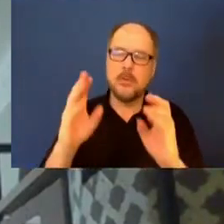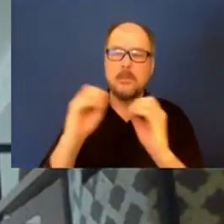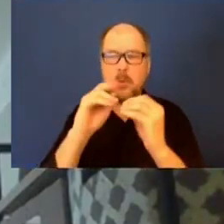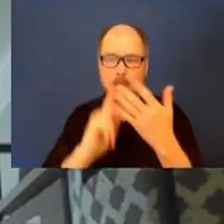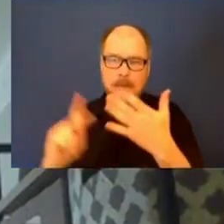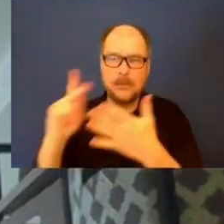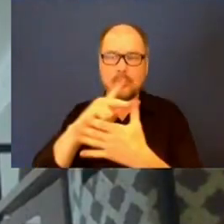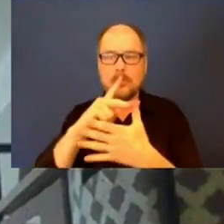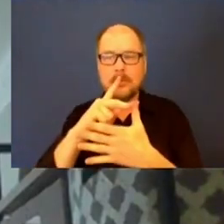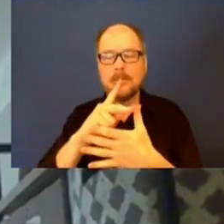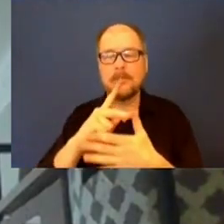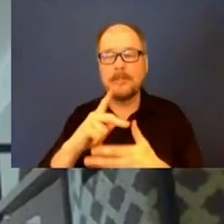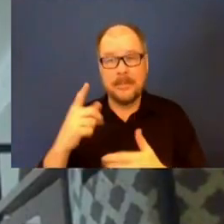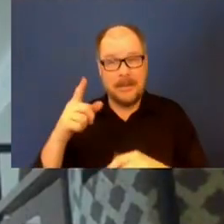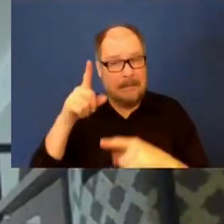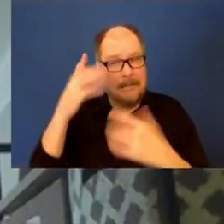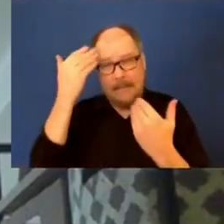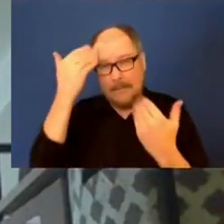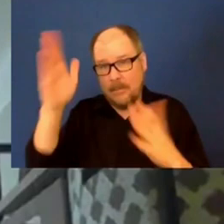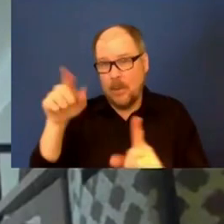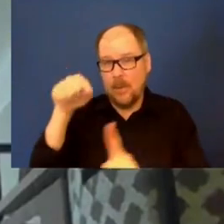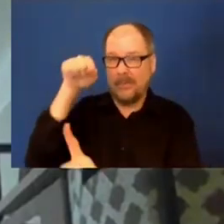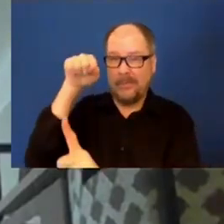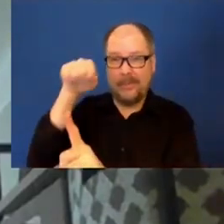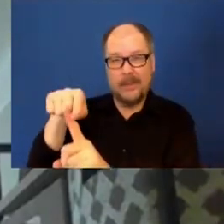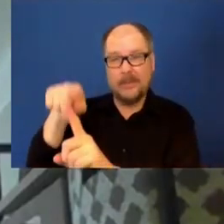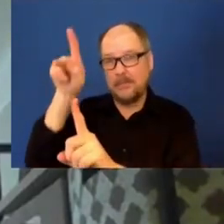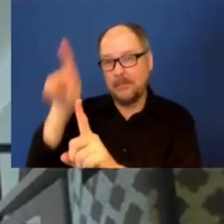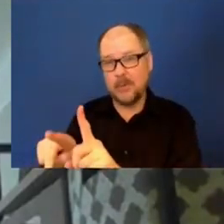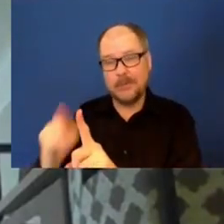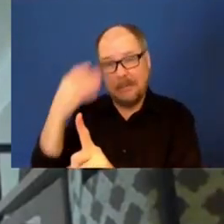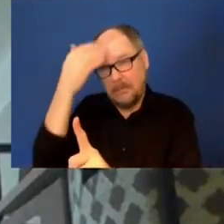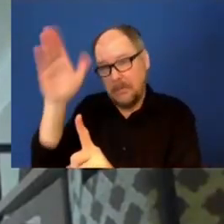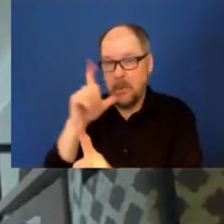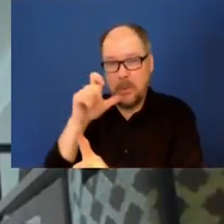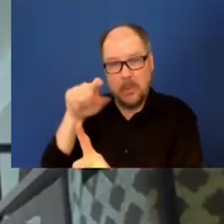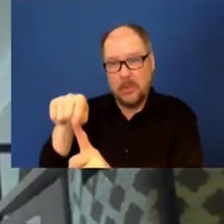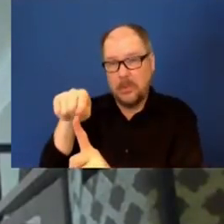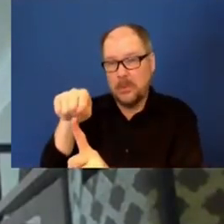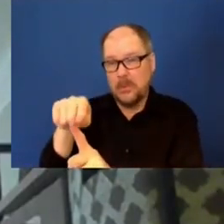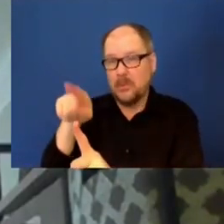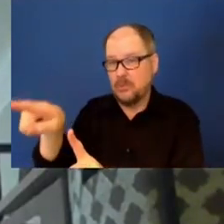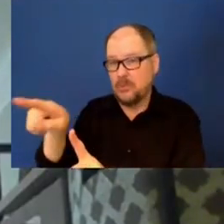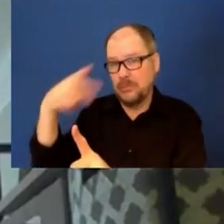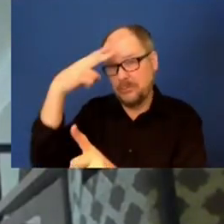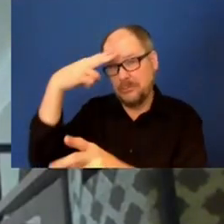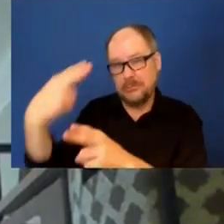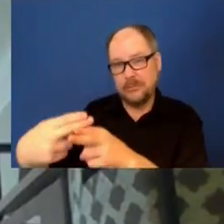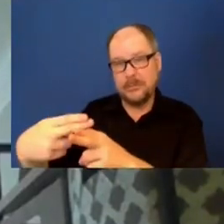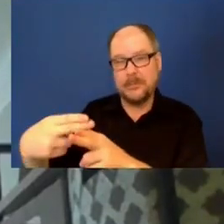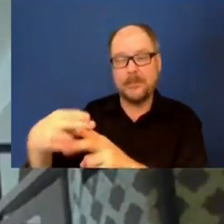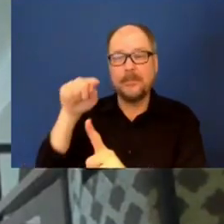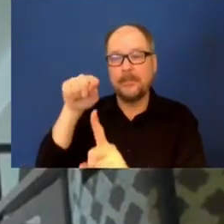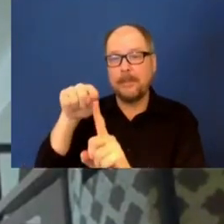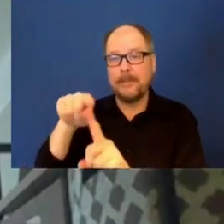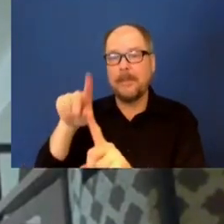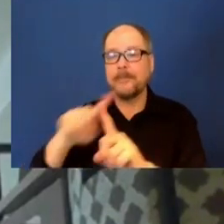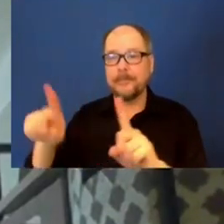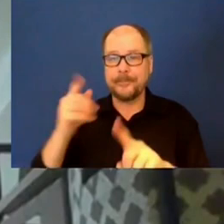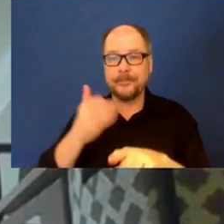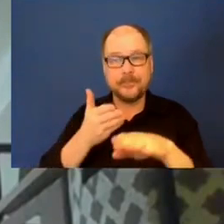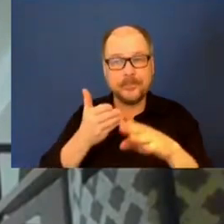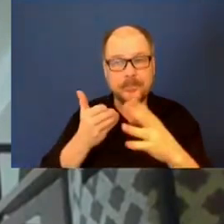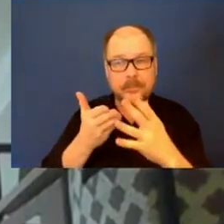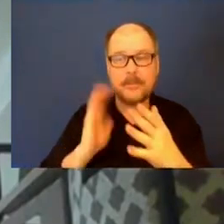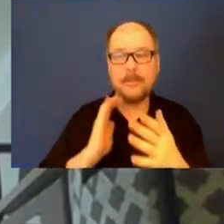space. So I can't speak to the particulars of this individual, but I do know that we work to make sure through our grassroots and our outreach